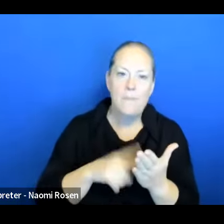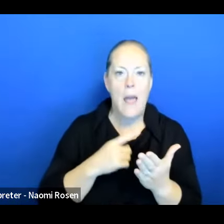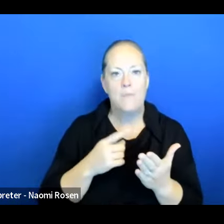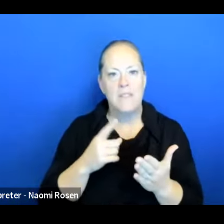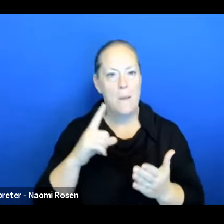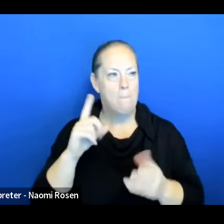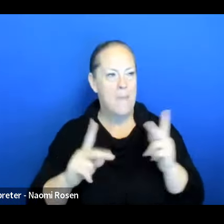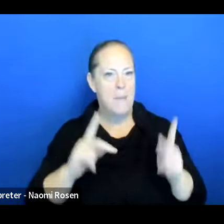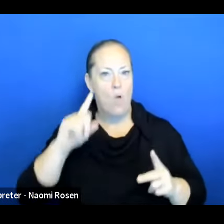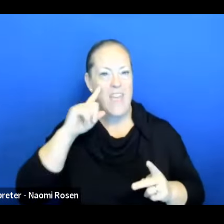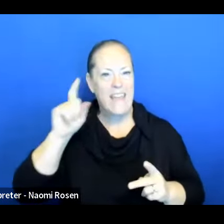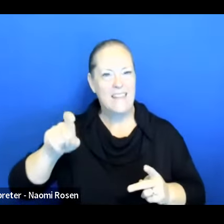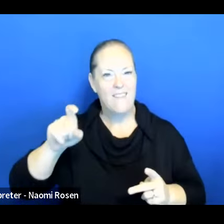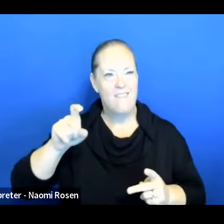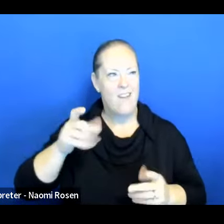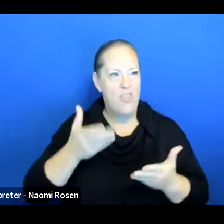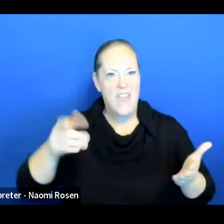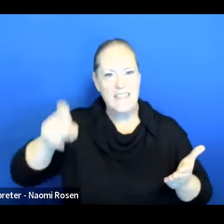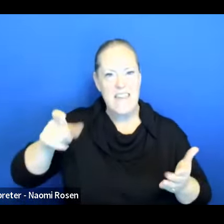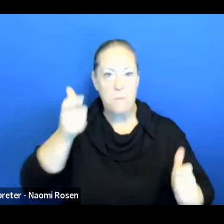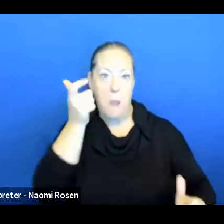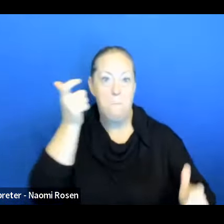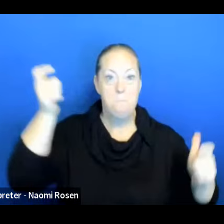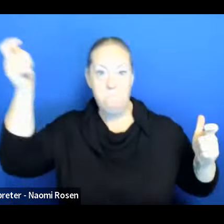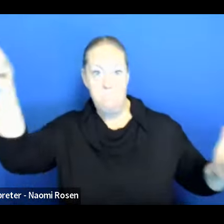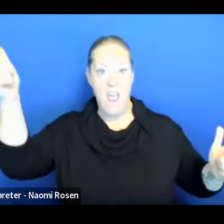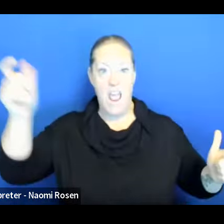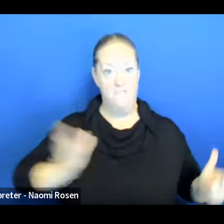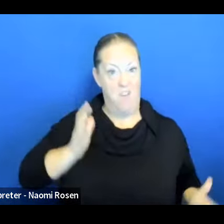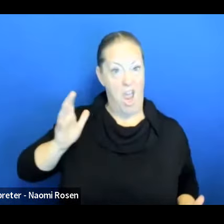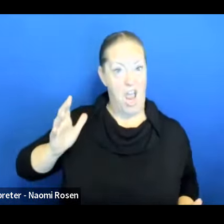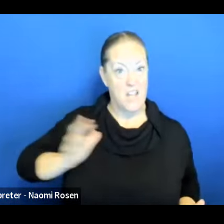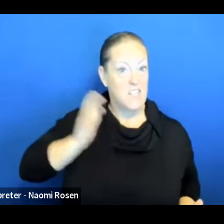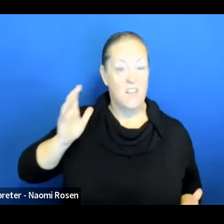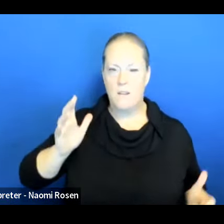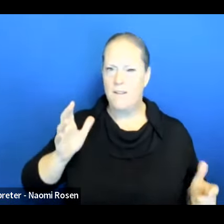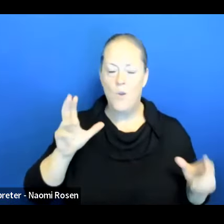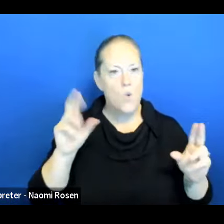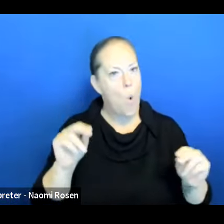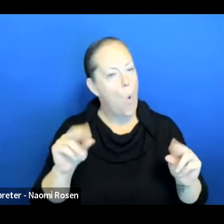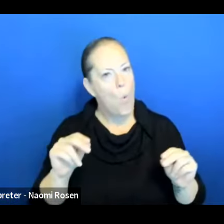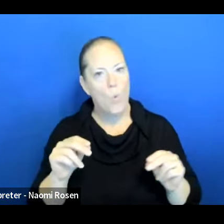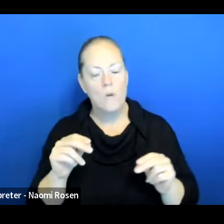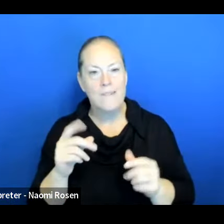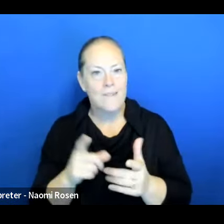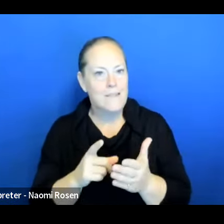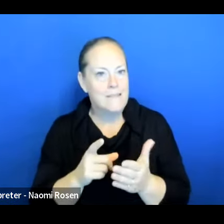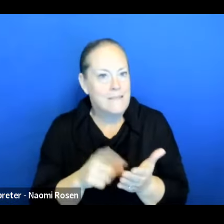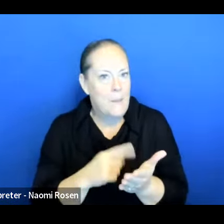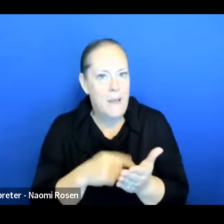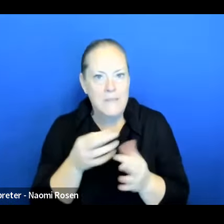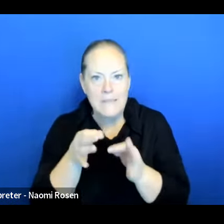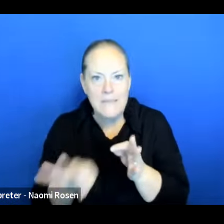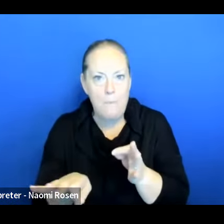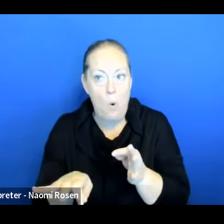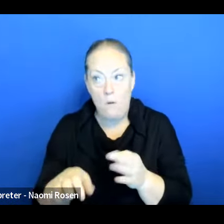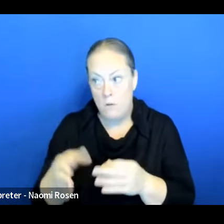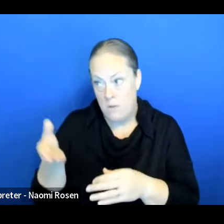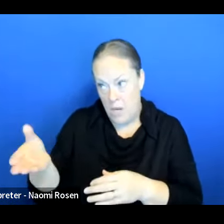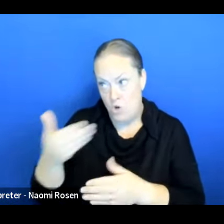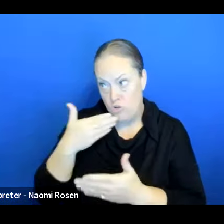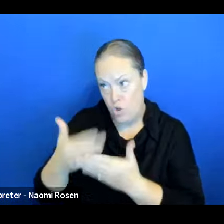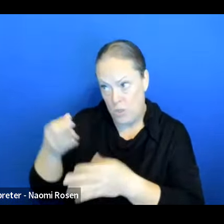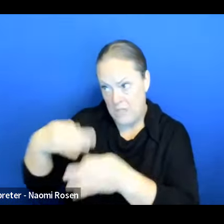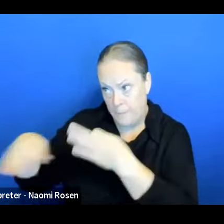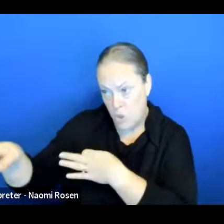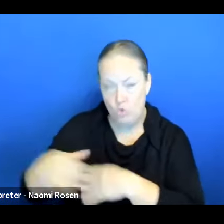audacious, right? And sometimes it's just as simple as here's a, here's a wonderful substitution. Here's how you read the